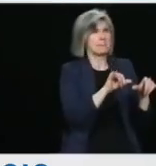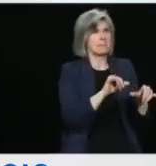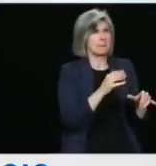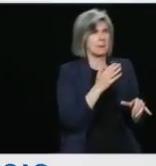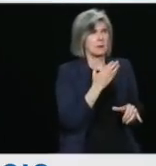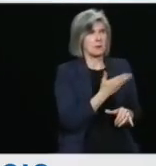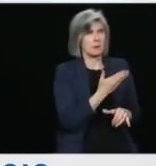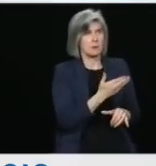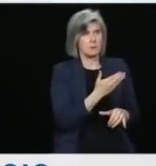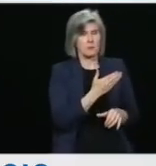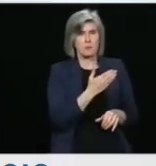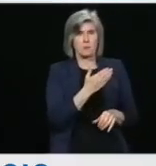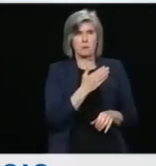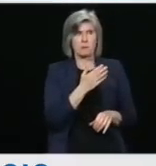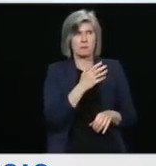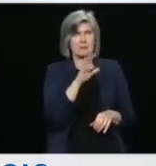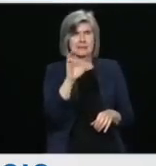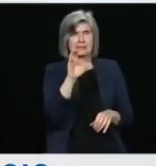many, many years.